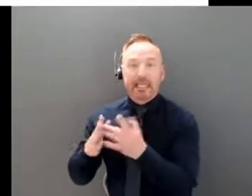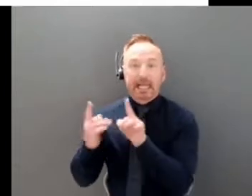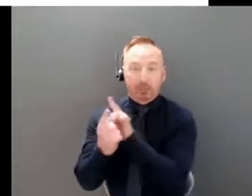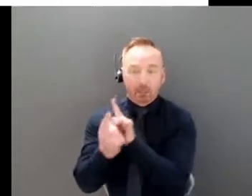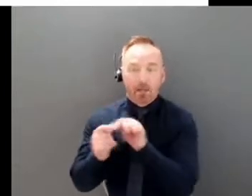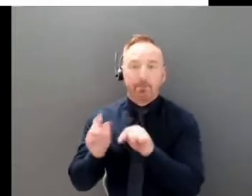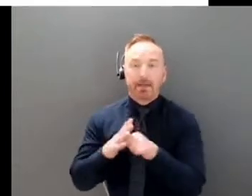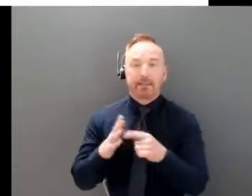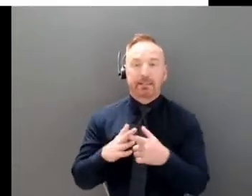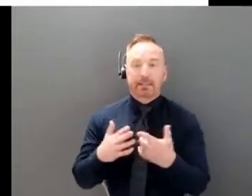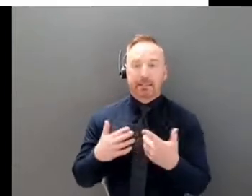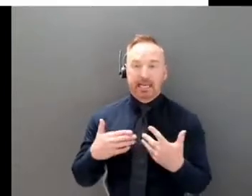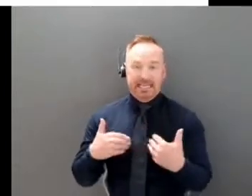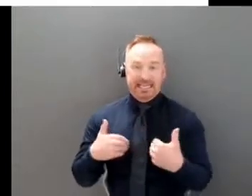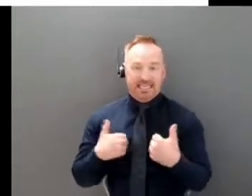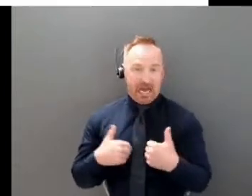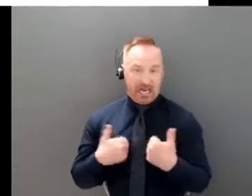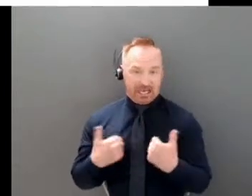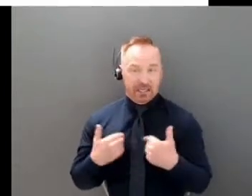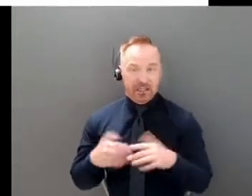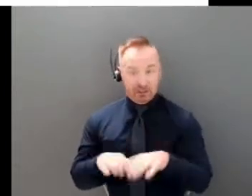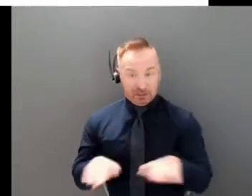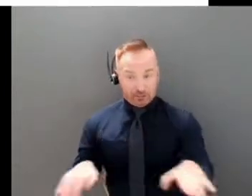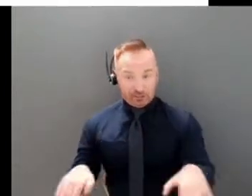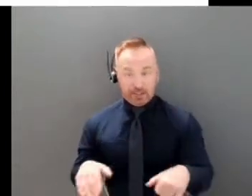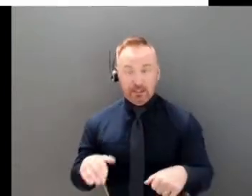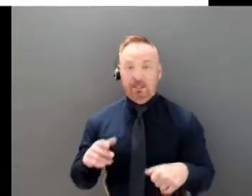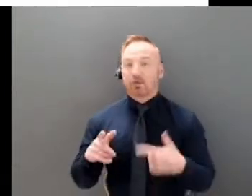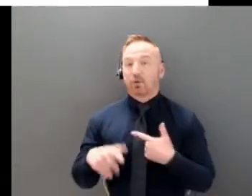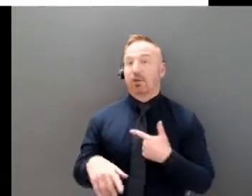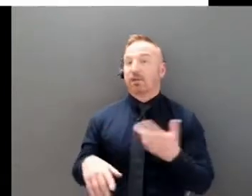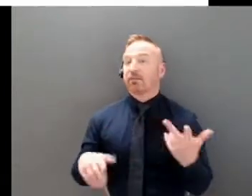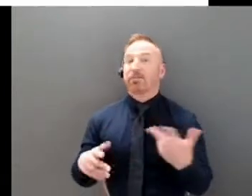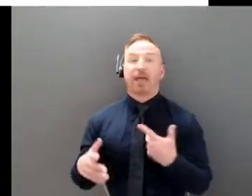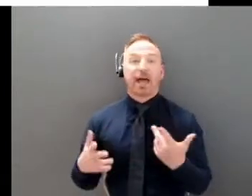tend to be very good, even with a variant.